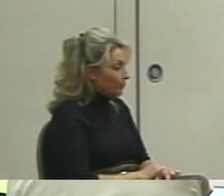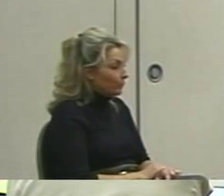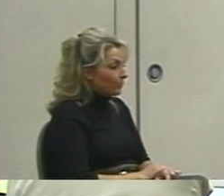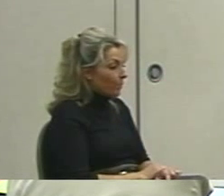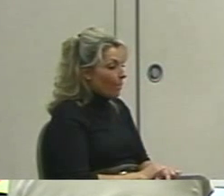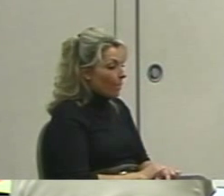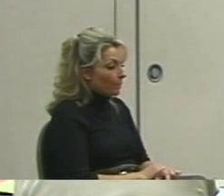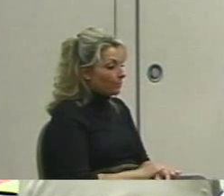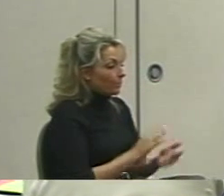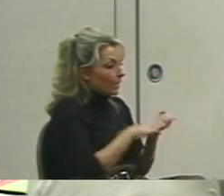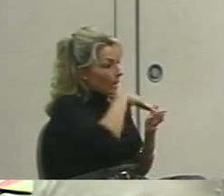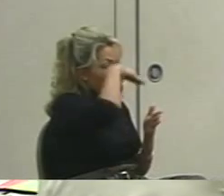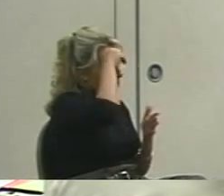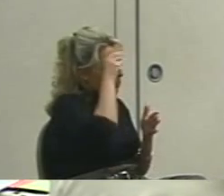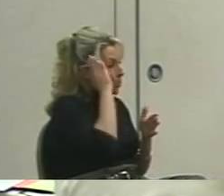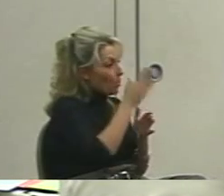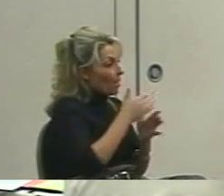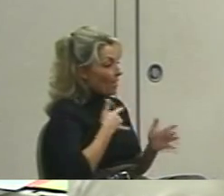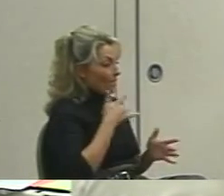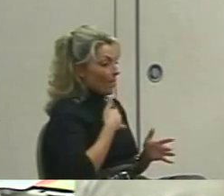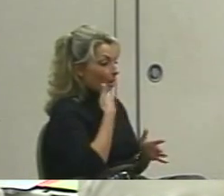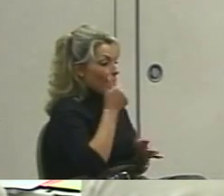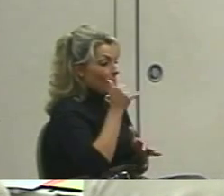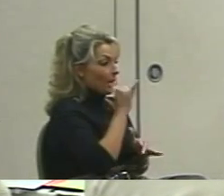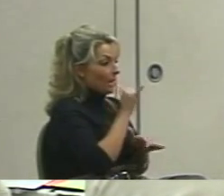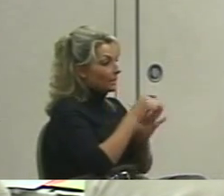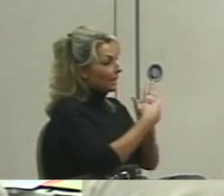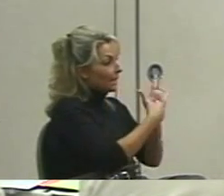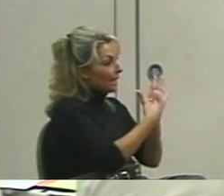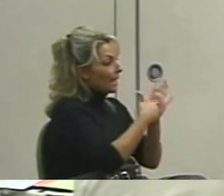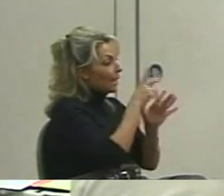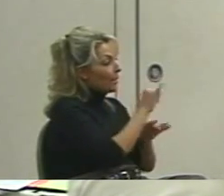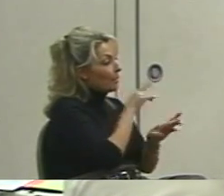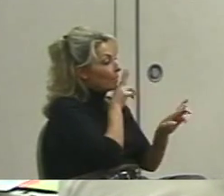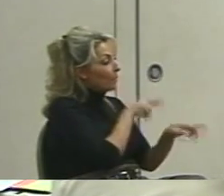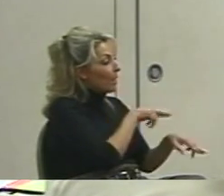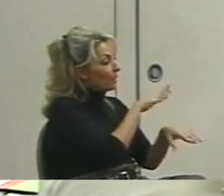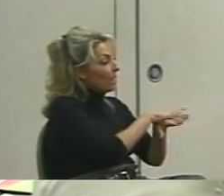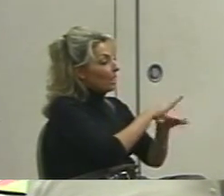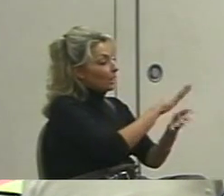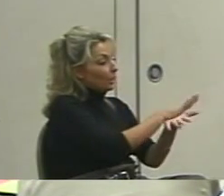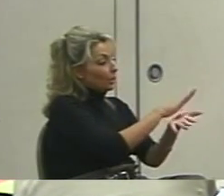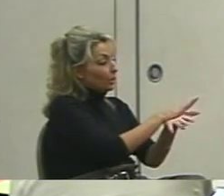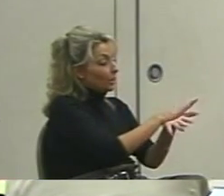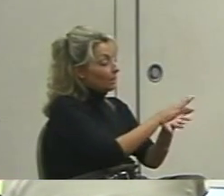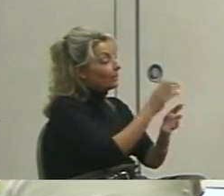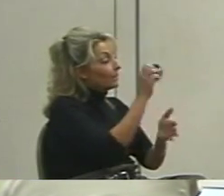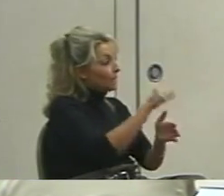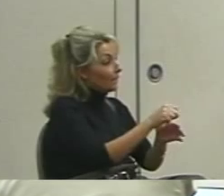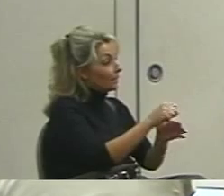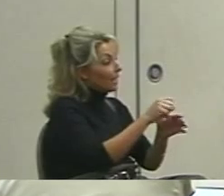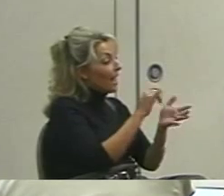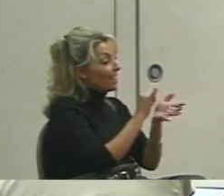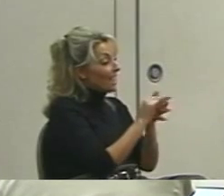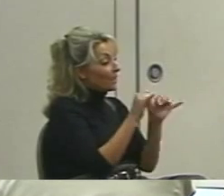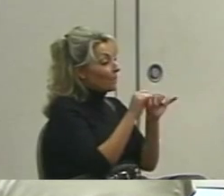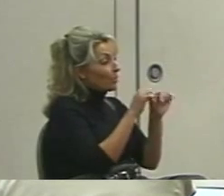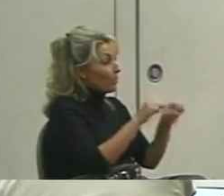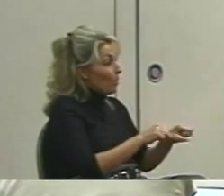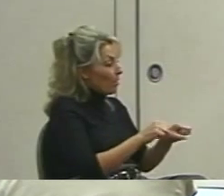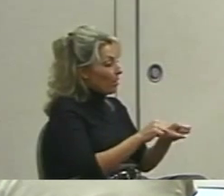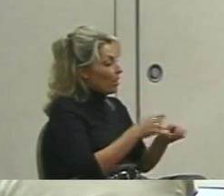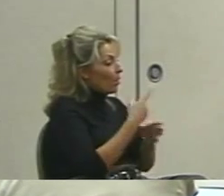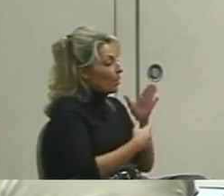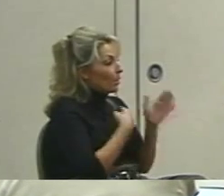Student will feel better as indicated by response on a sheet. Yes, you could do that because what you're really